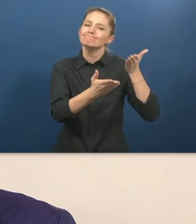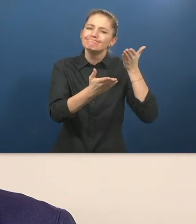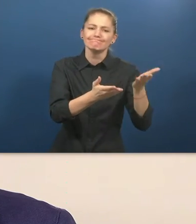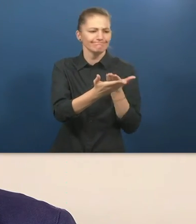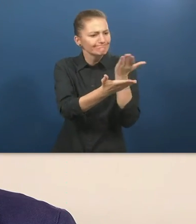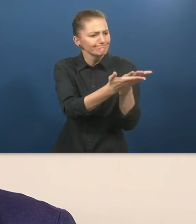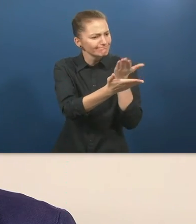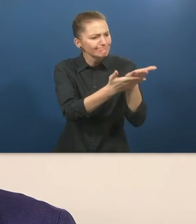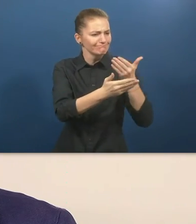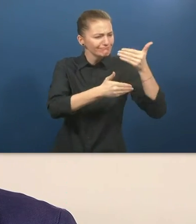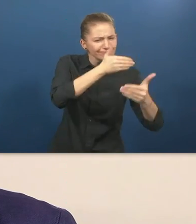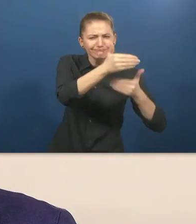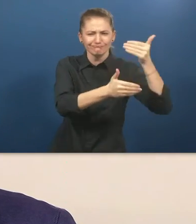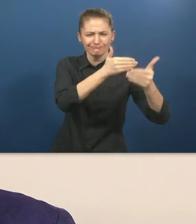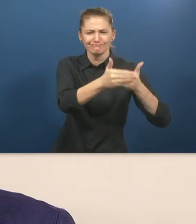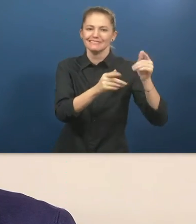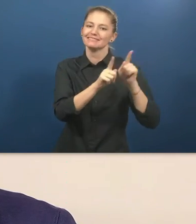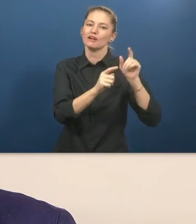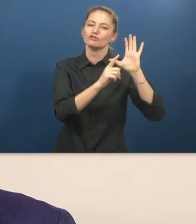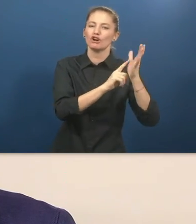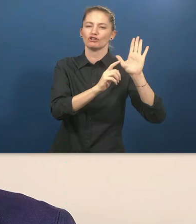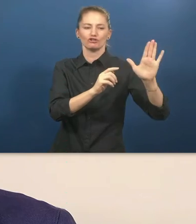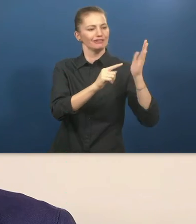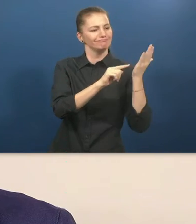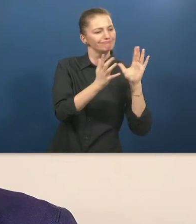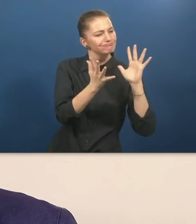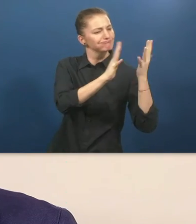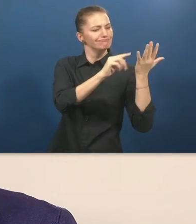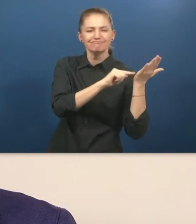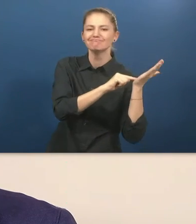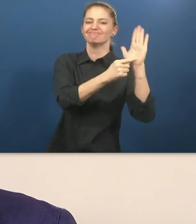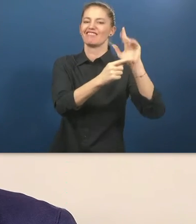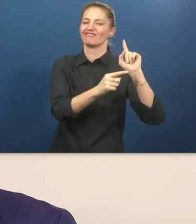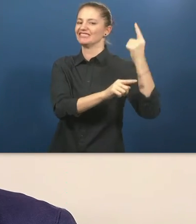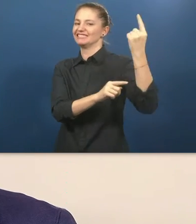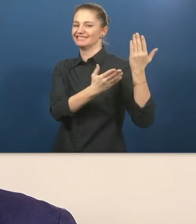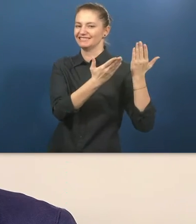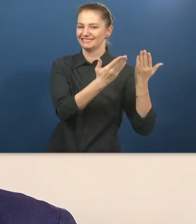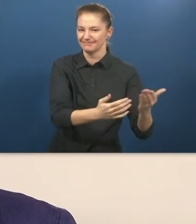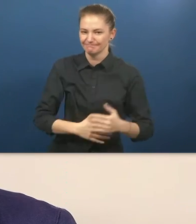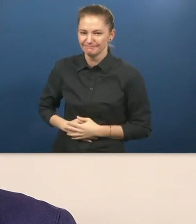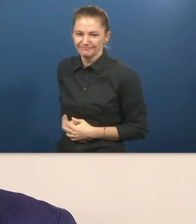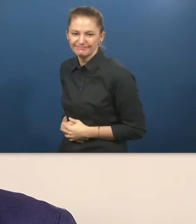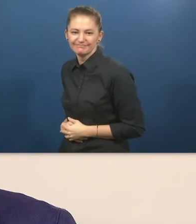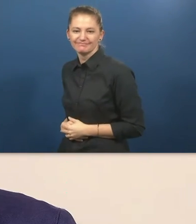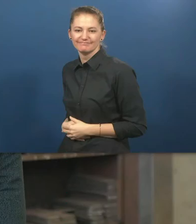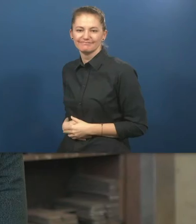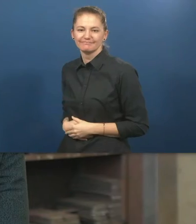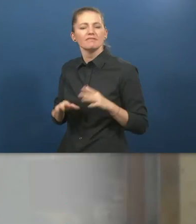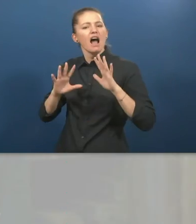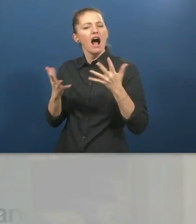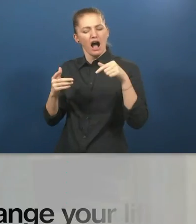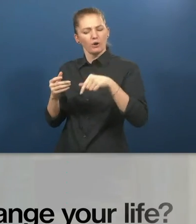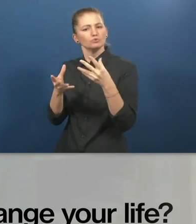on companies, proposing them a purpose so they can be the protagonists of their all-inclusive transformation process.